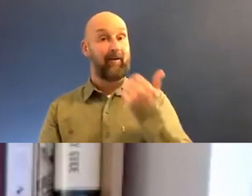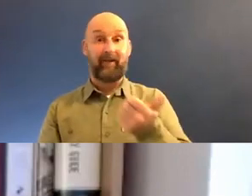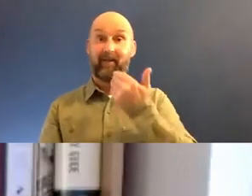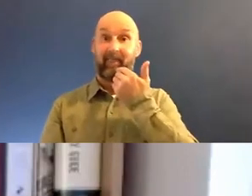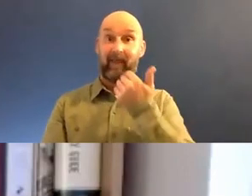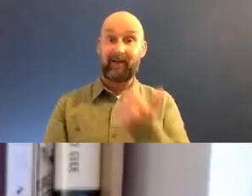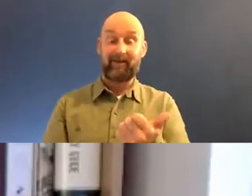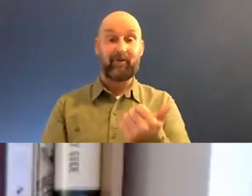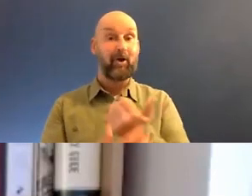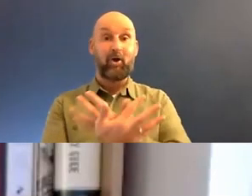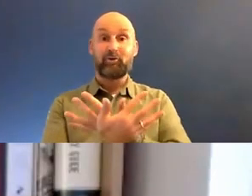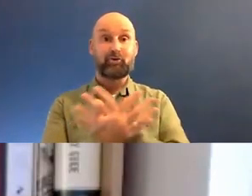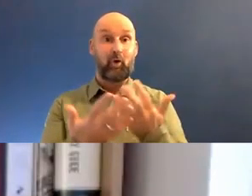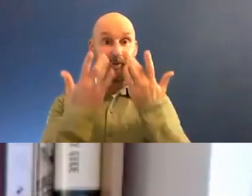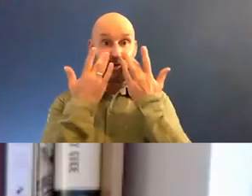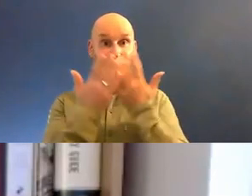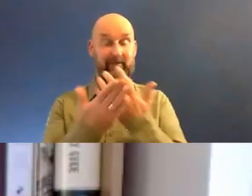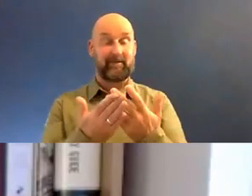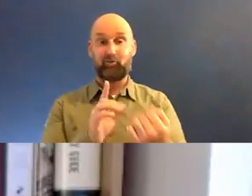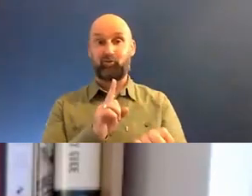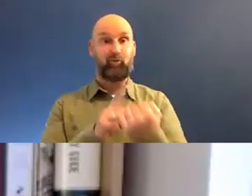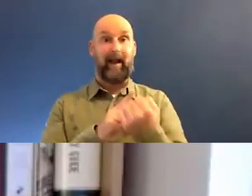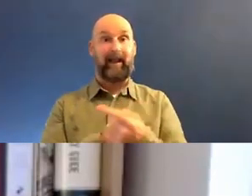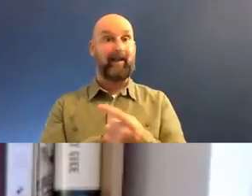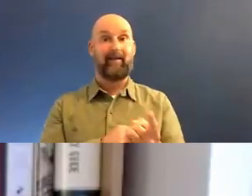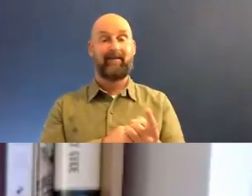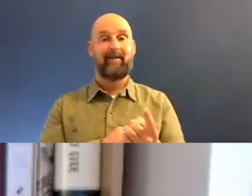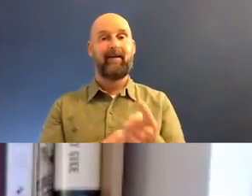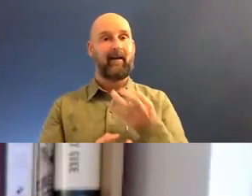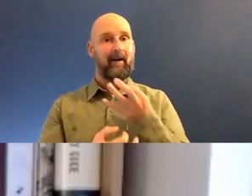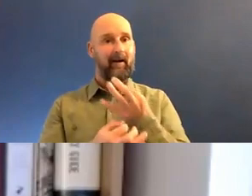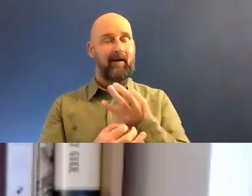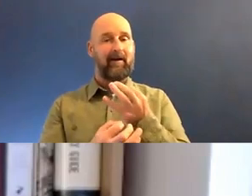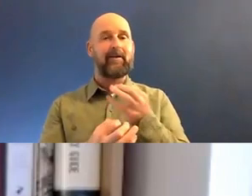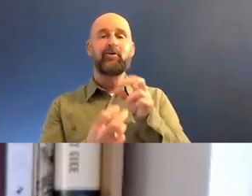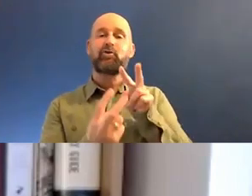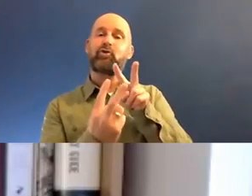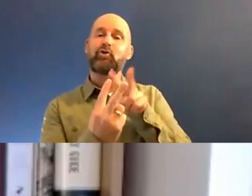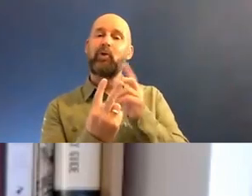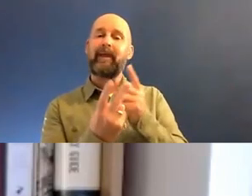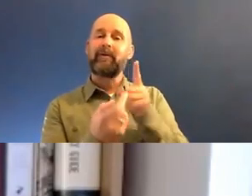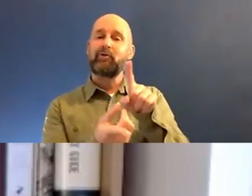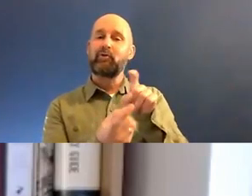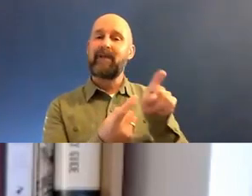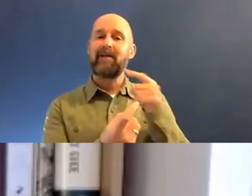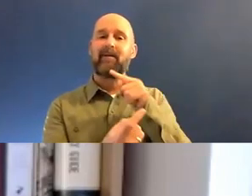again so much for those images. They were really striking. And I'm very taken with two of the things you've just said. Firstly, replacing adverts